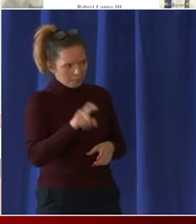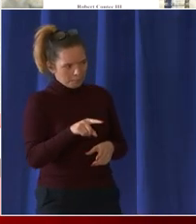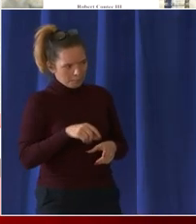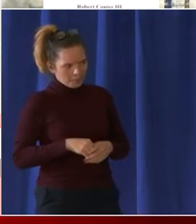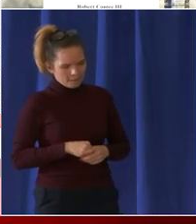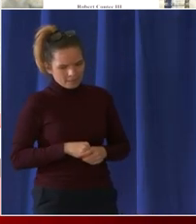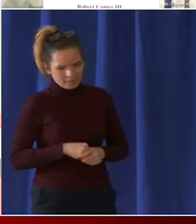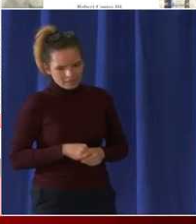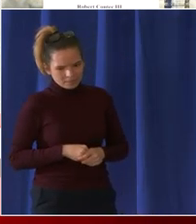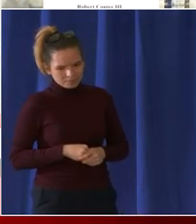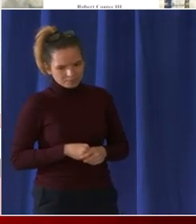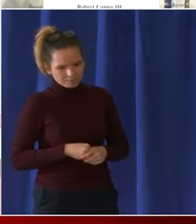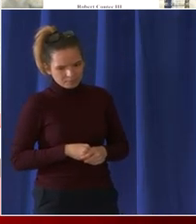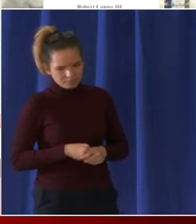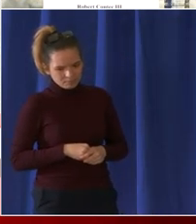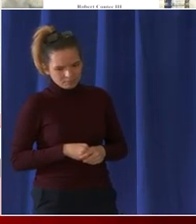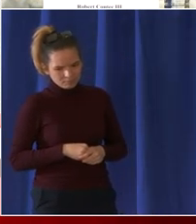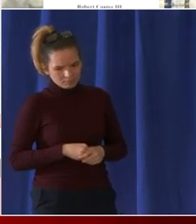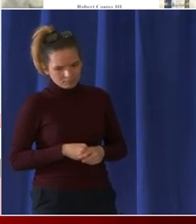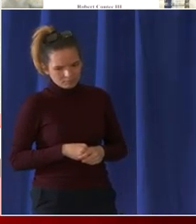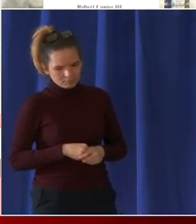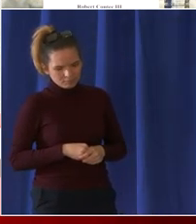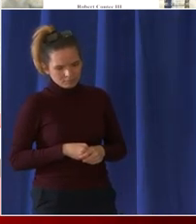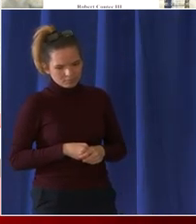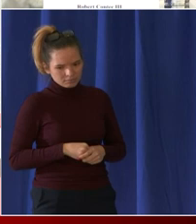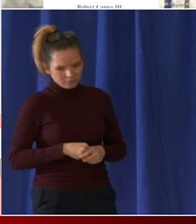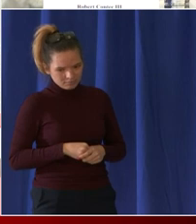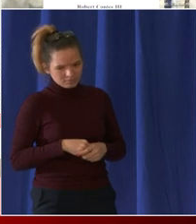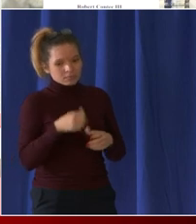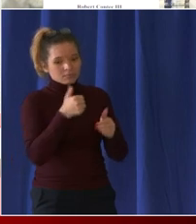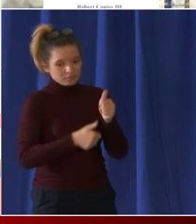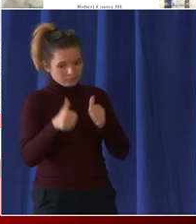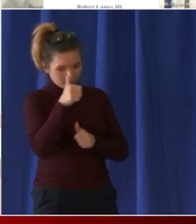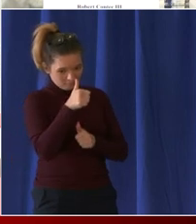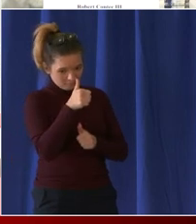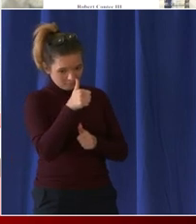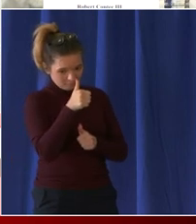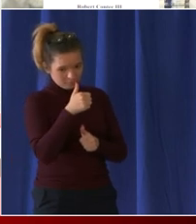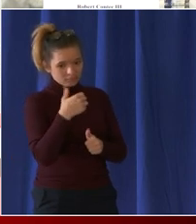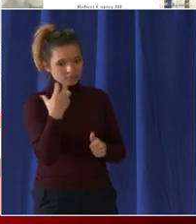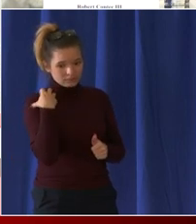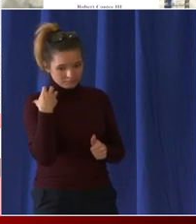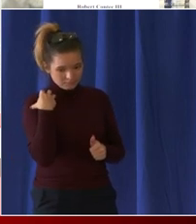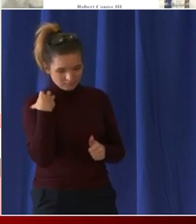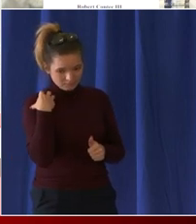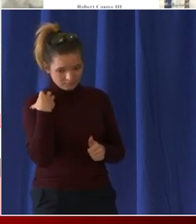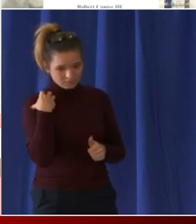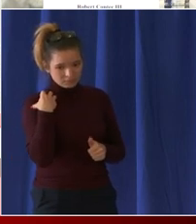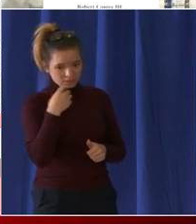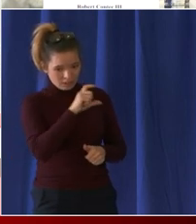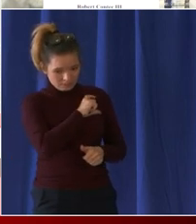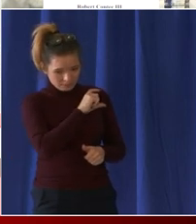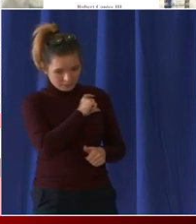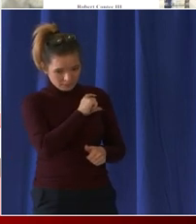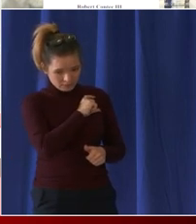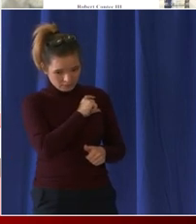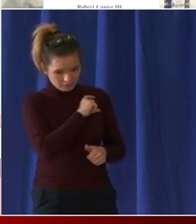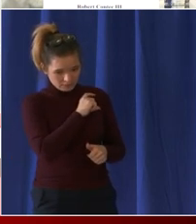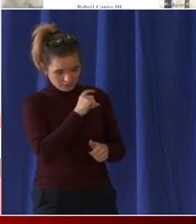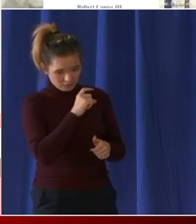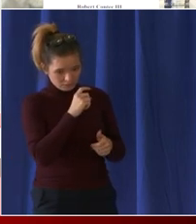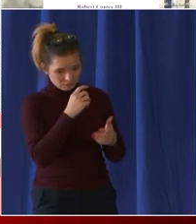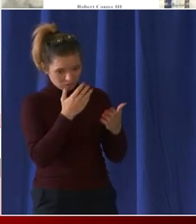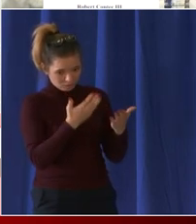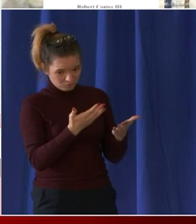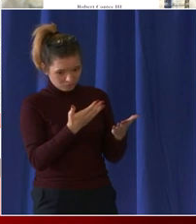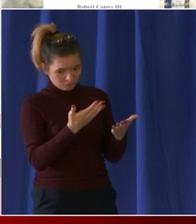of the of the capitol police you were like basically begging to get the assistance of the national guard and of course it was a long time in